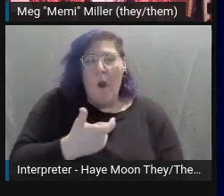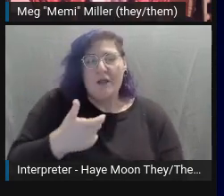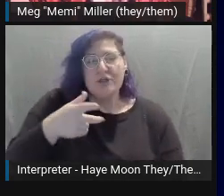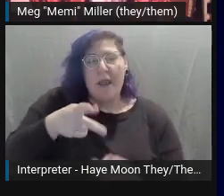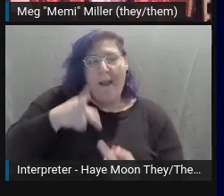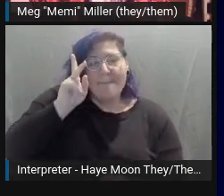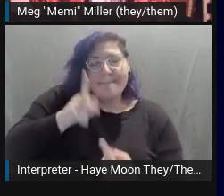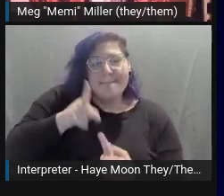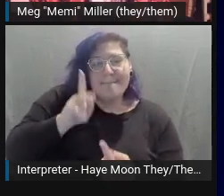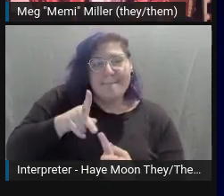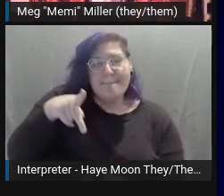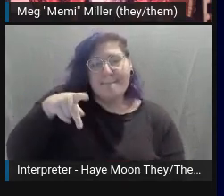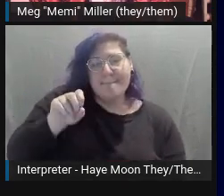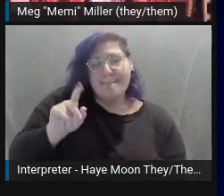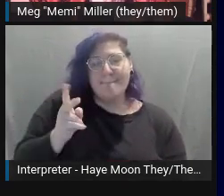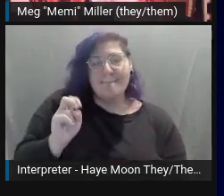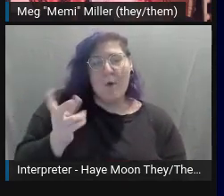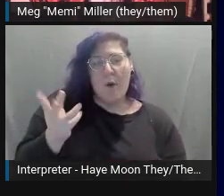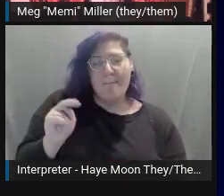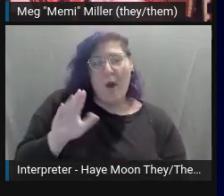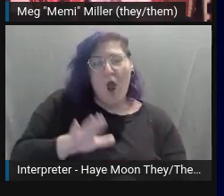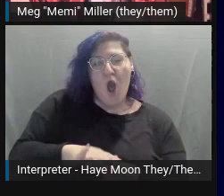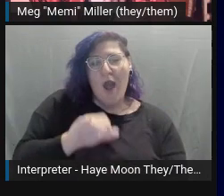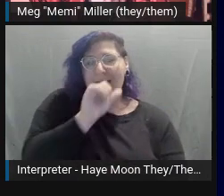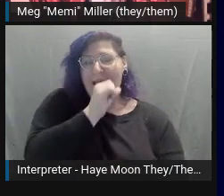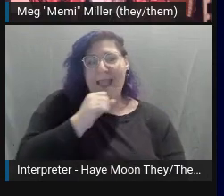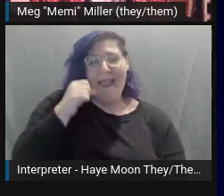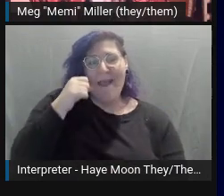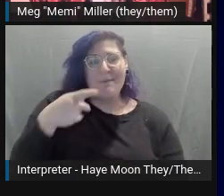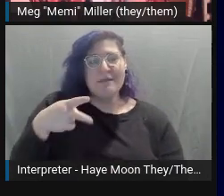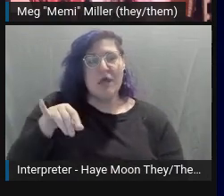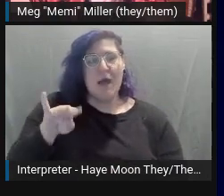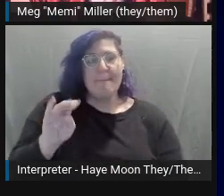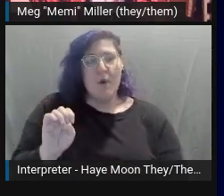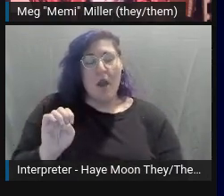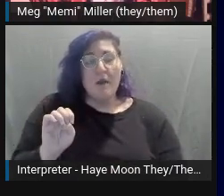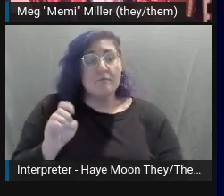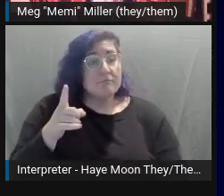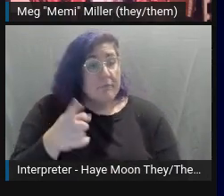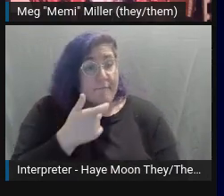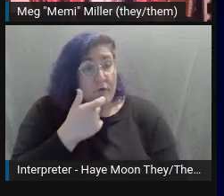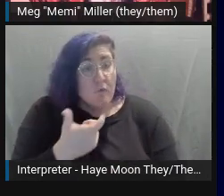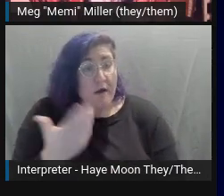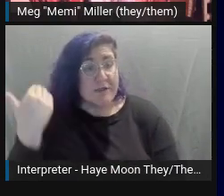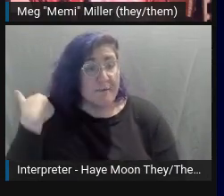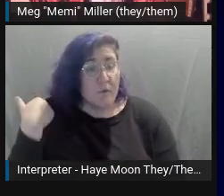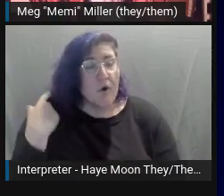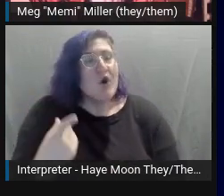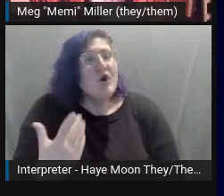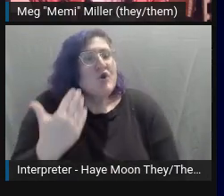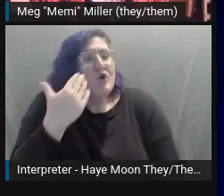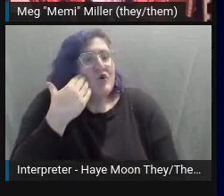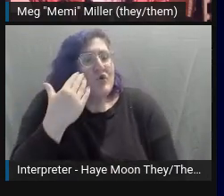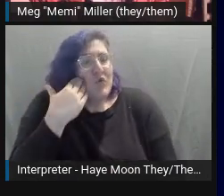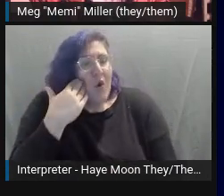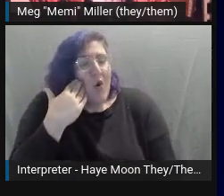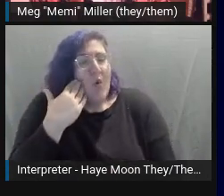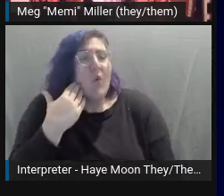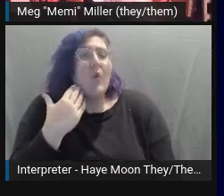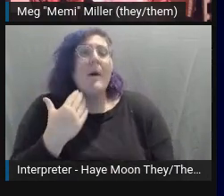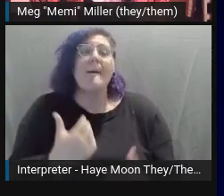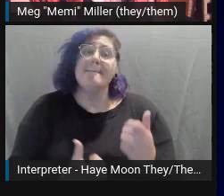If you've ever watched Pokemon before, you know that with few exceptions, Pokemon, such as Pikachu, only say their name.